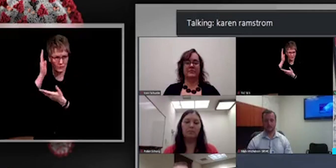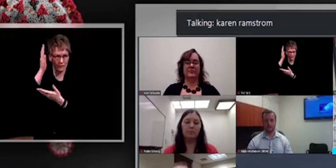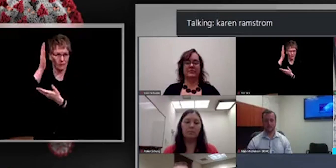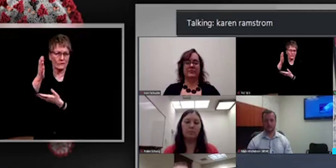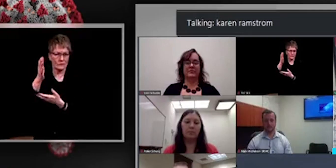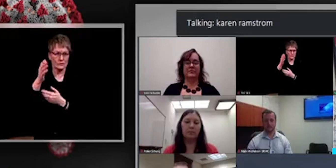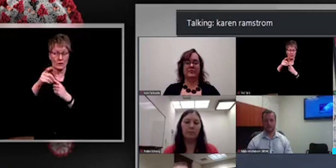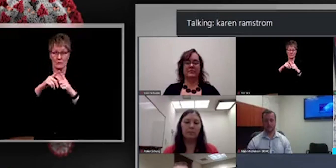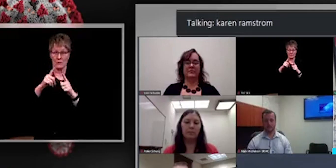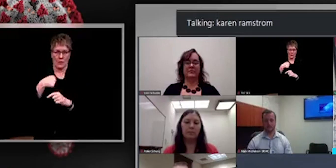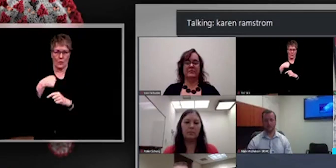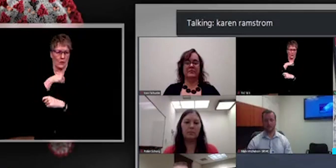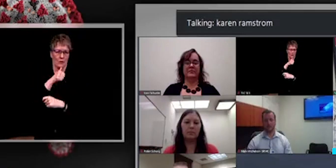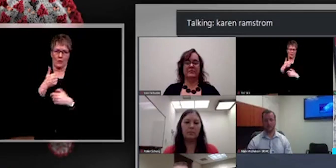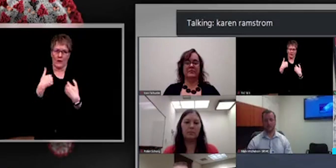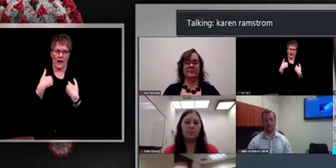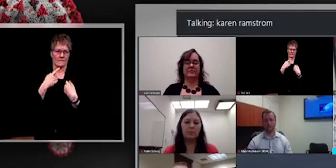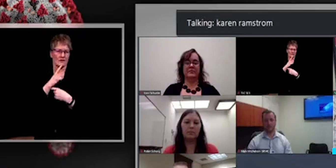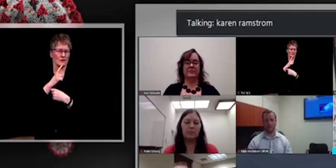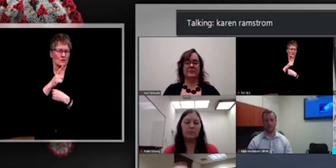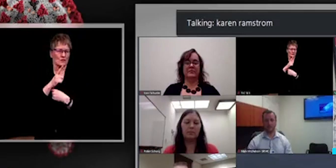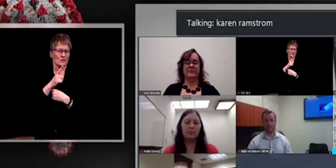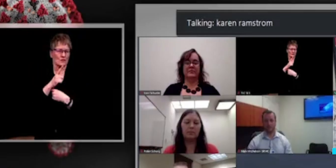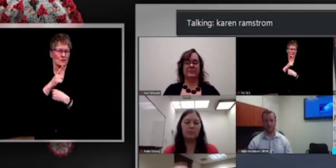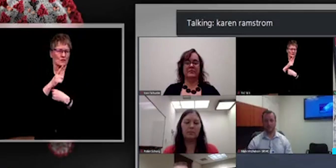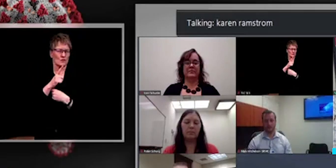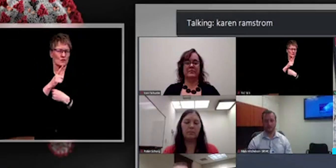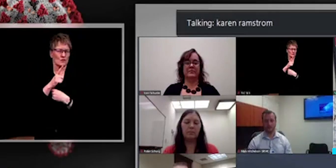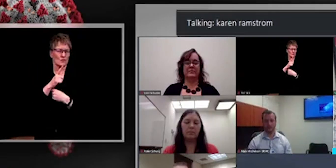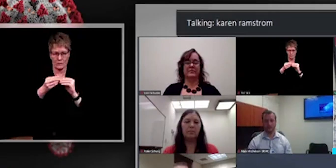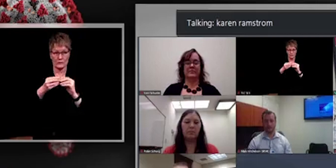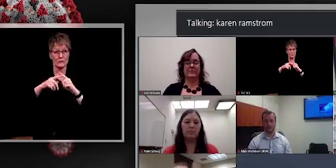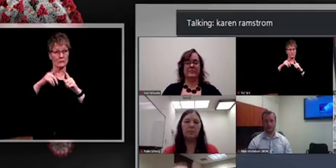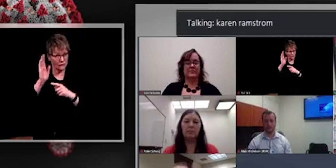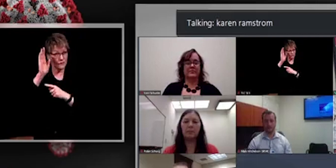but some periodicity, we'll be able to, um, compile that information.